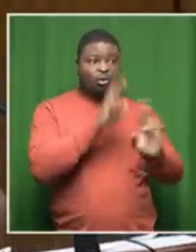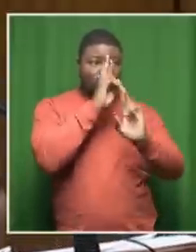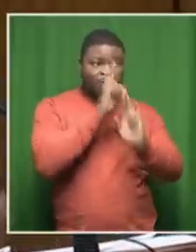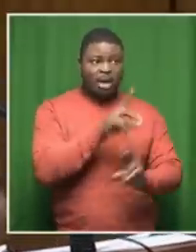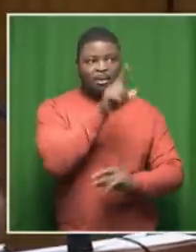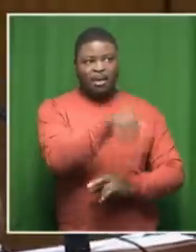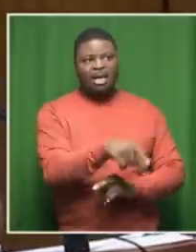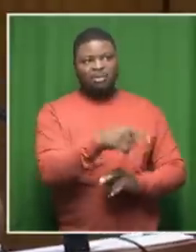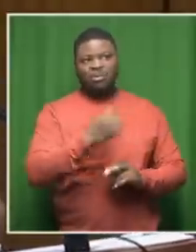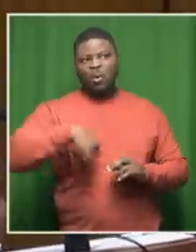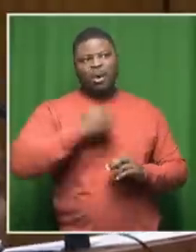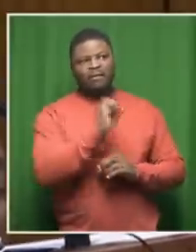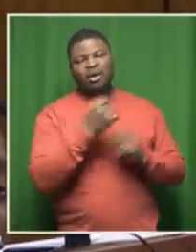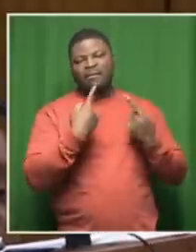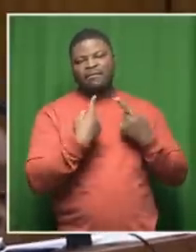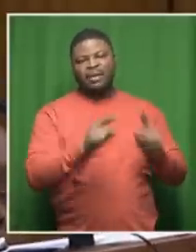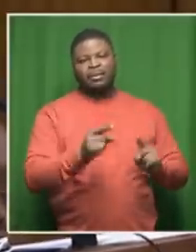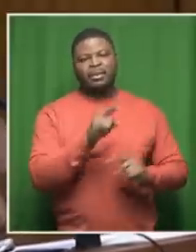yeah